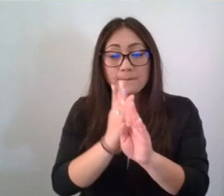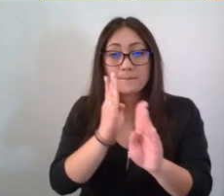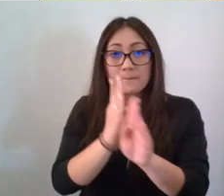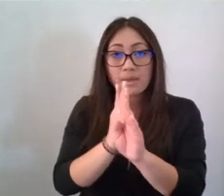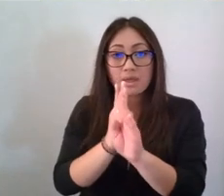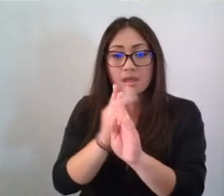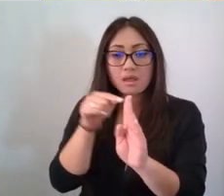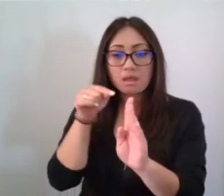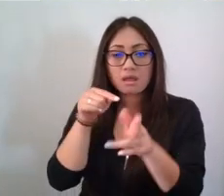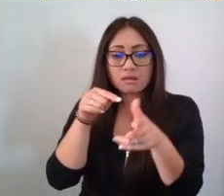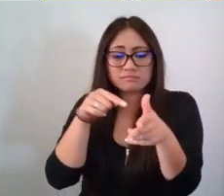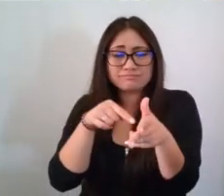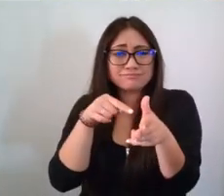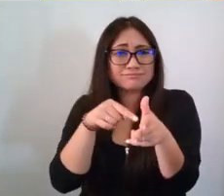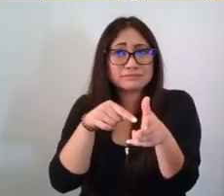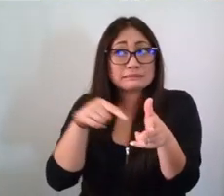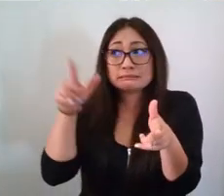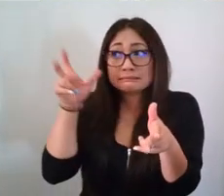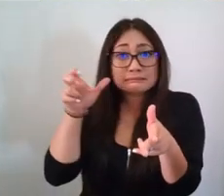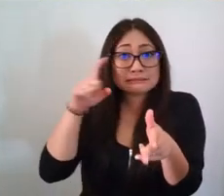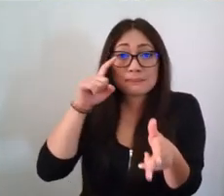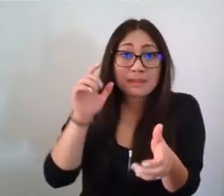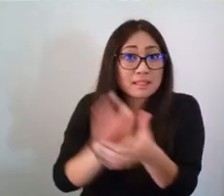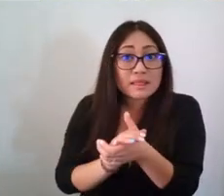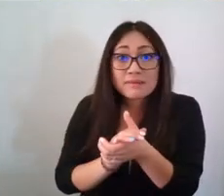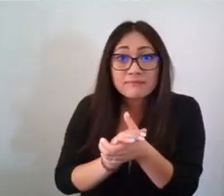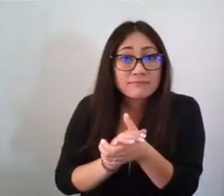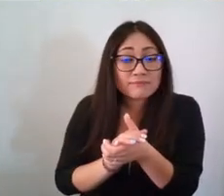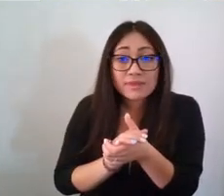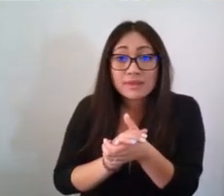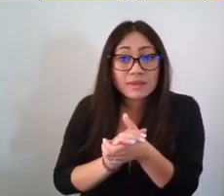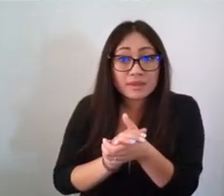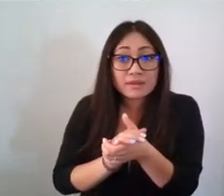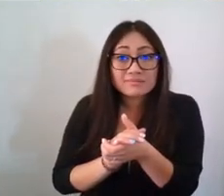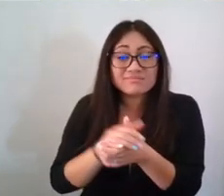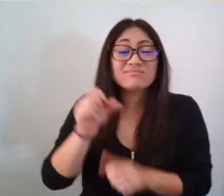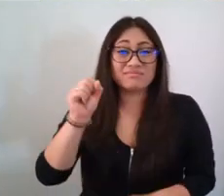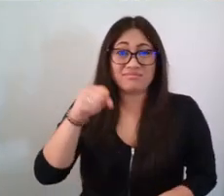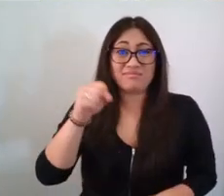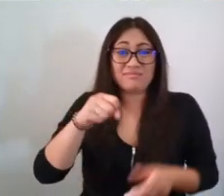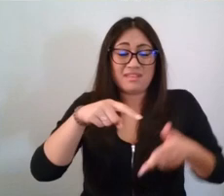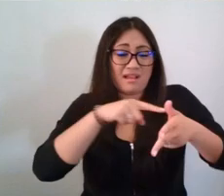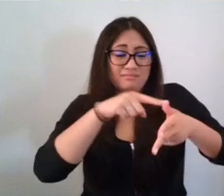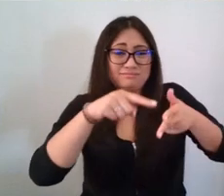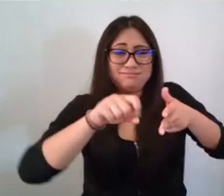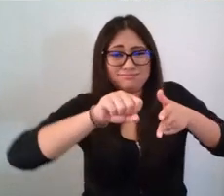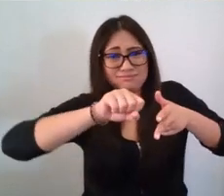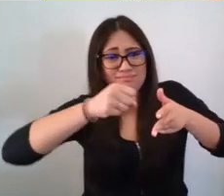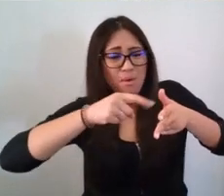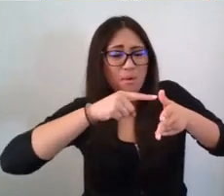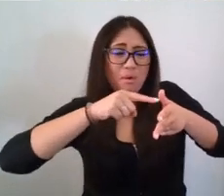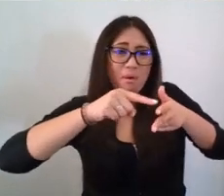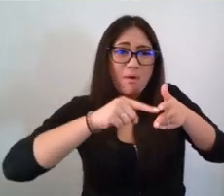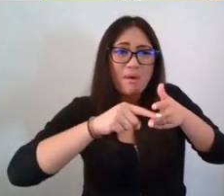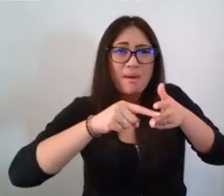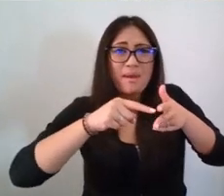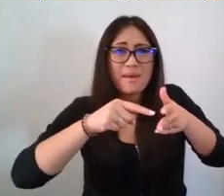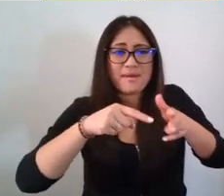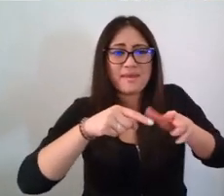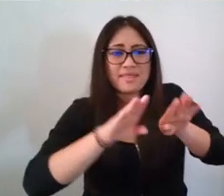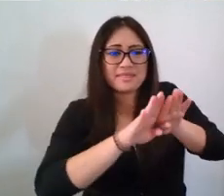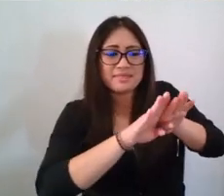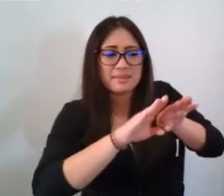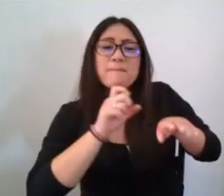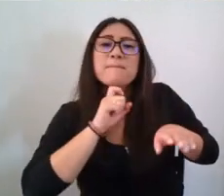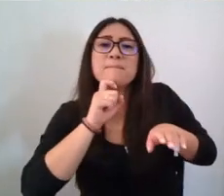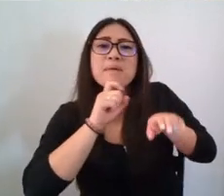True, his paint was rather dingy and was peeling off in several places. Many of his windows were cracked. Most of his leather seats were torn